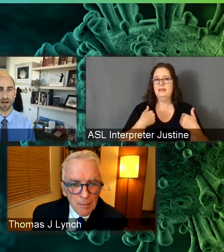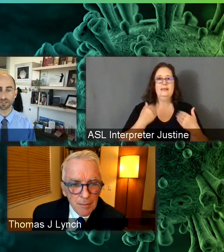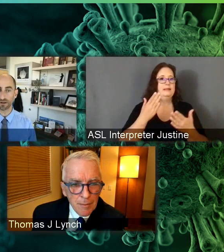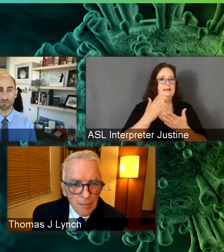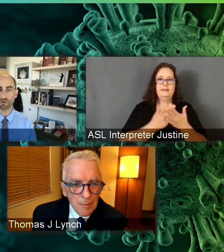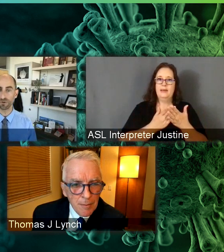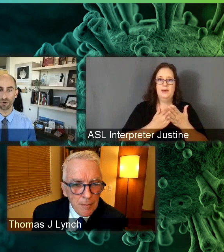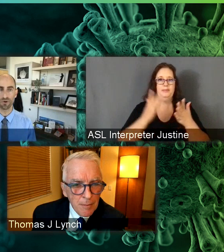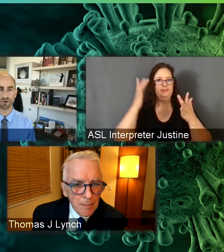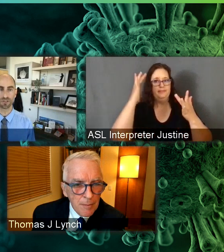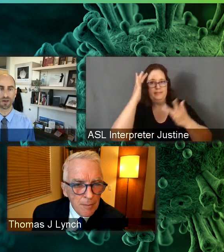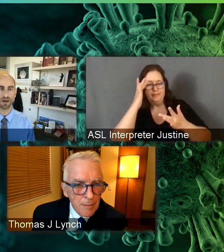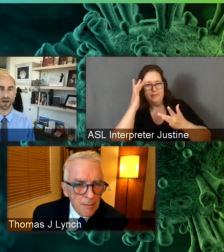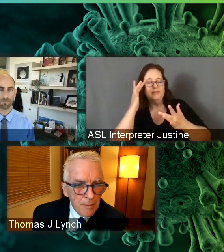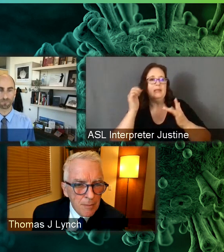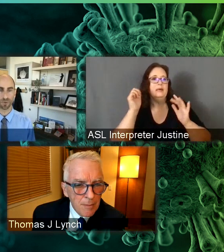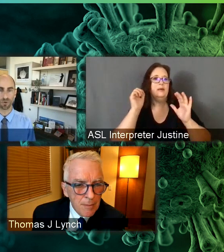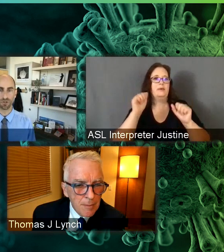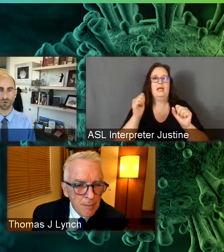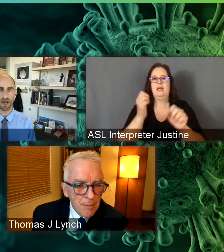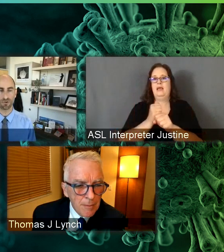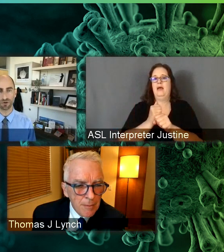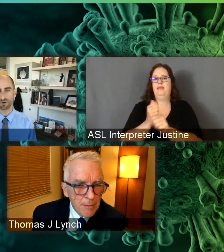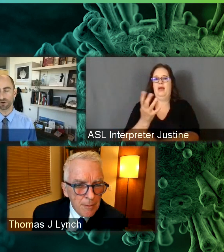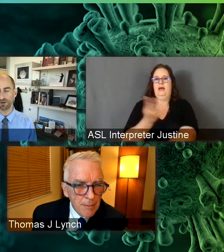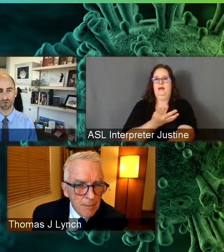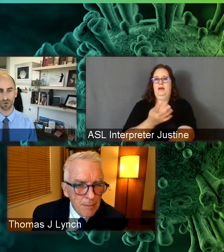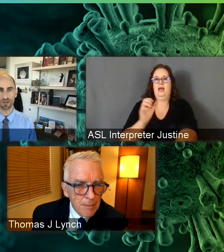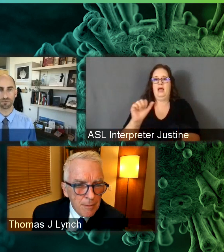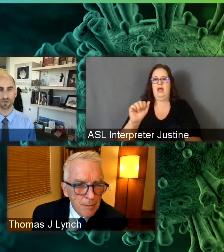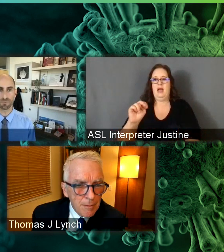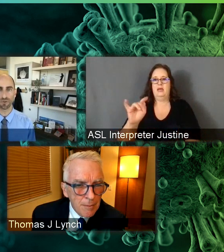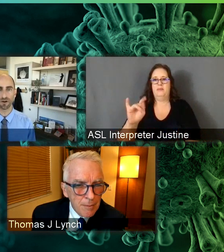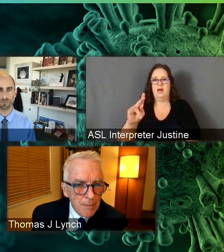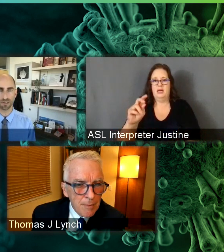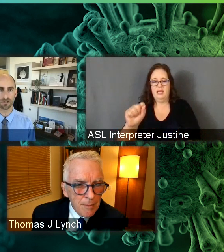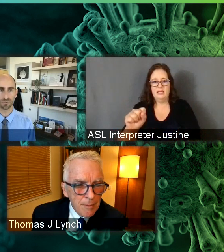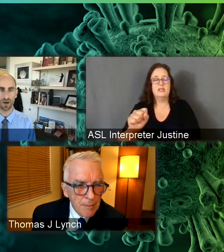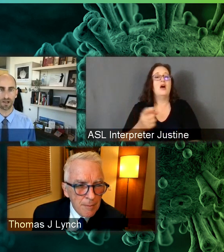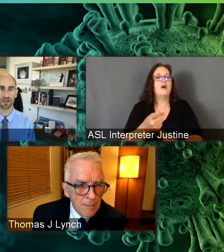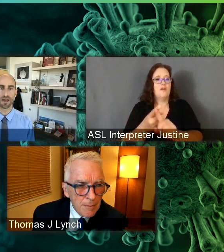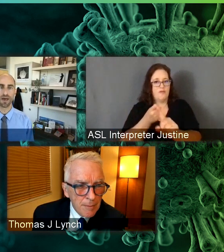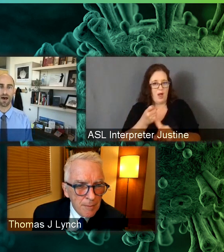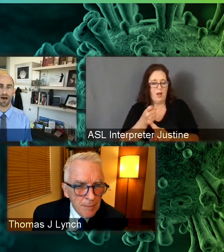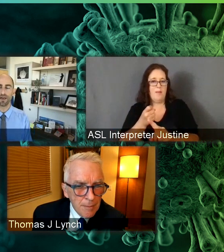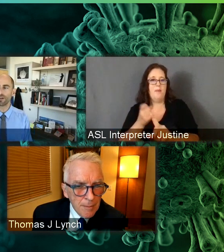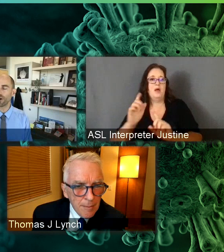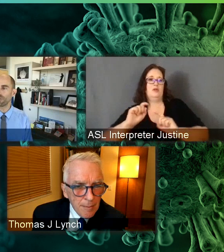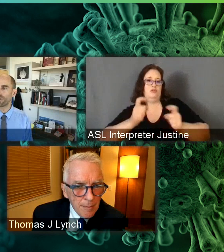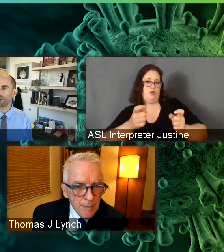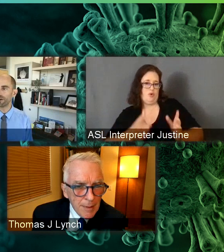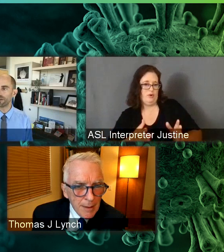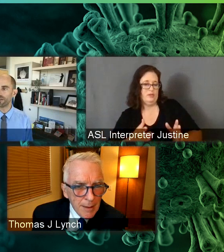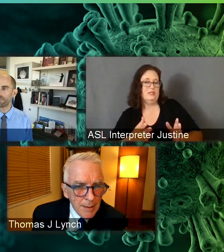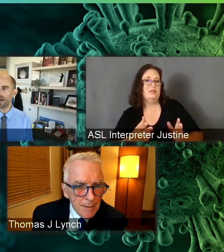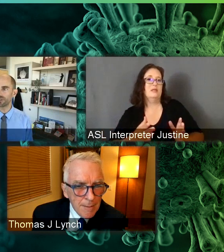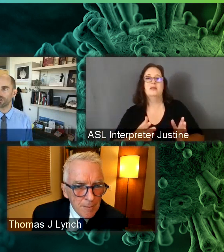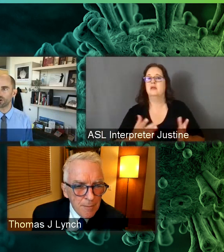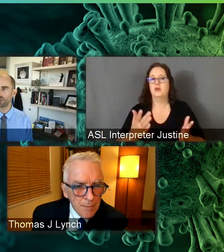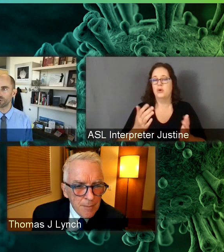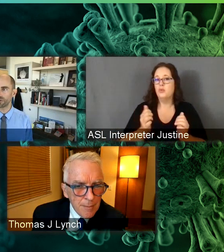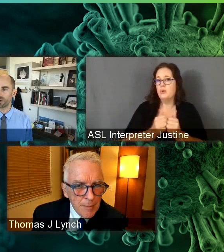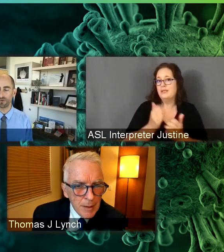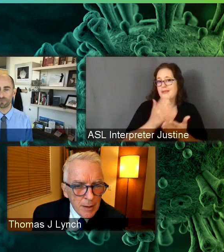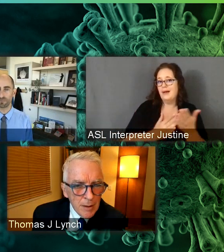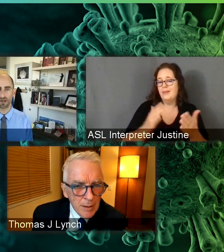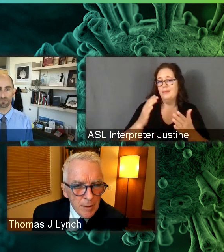antibodies that come from donors. We do it after, you know, certain types of chemotherapies as well. You know, the in the past